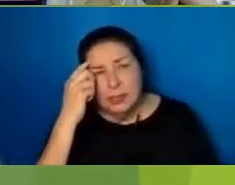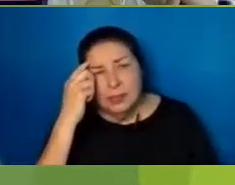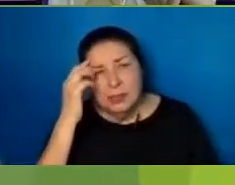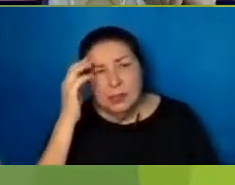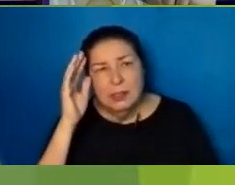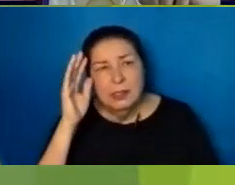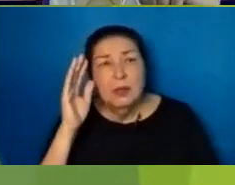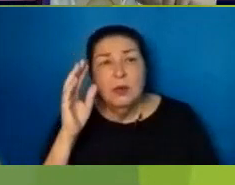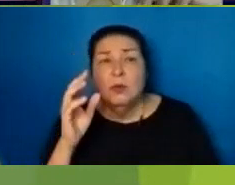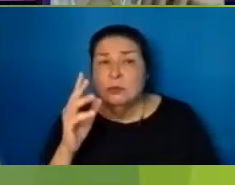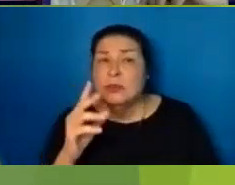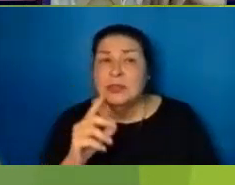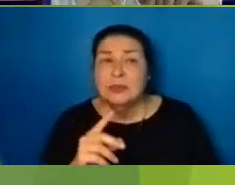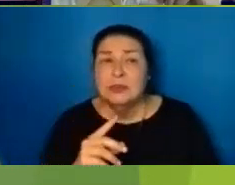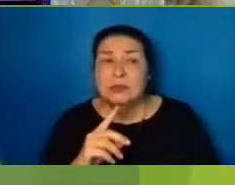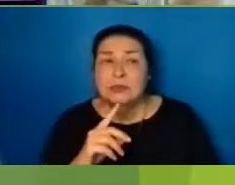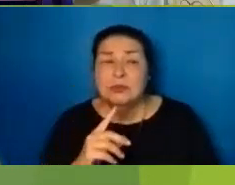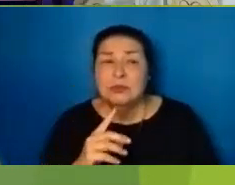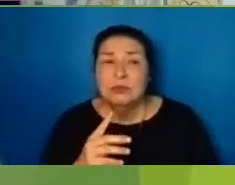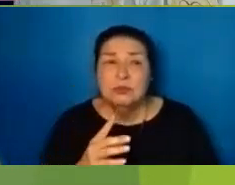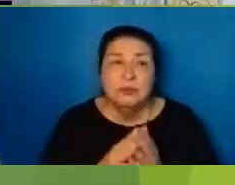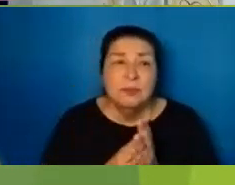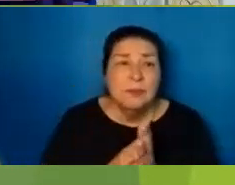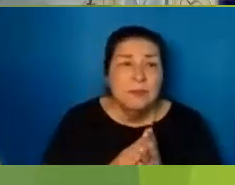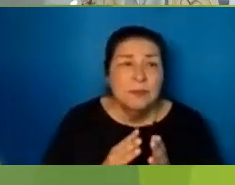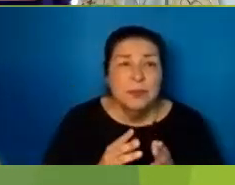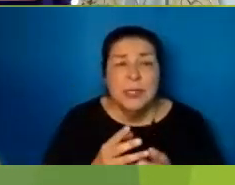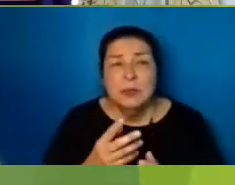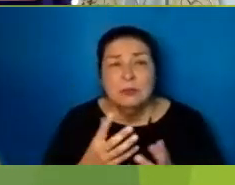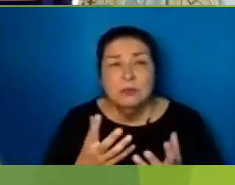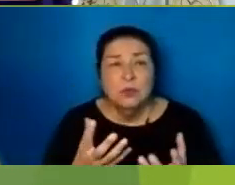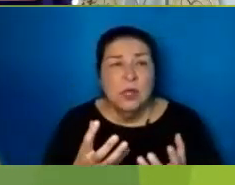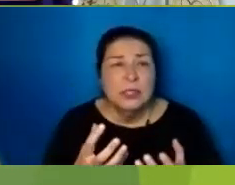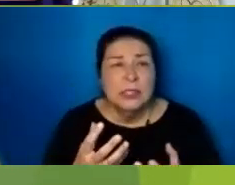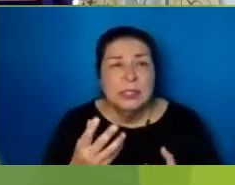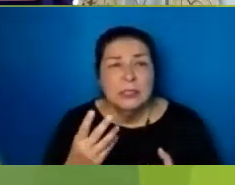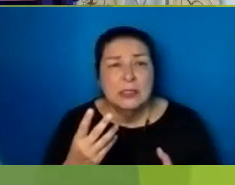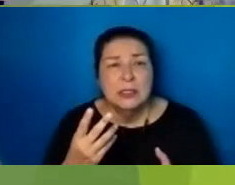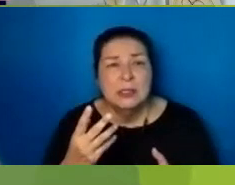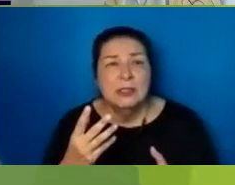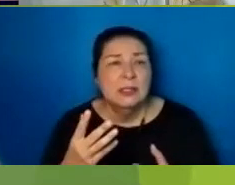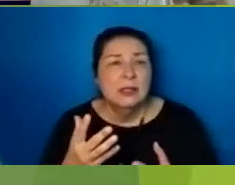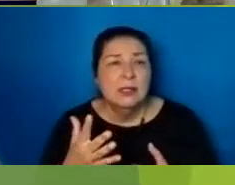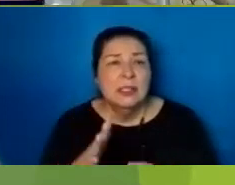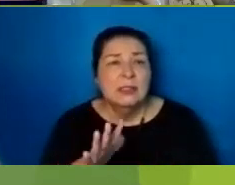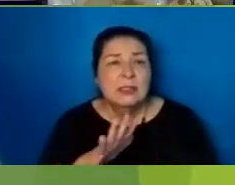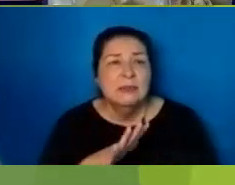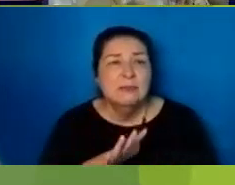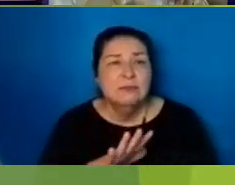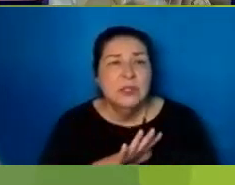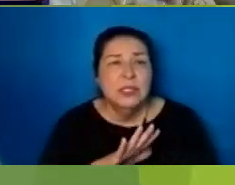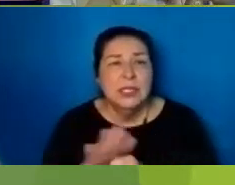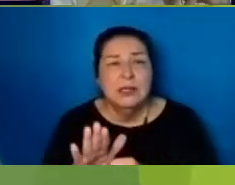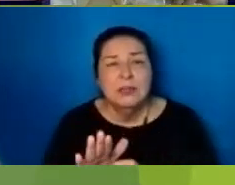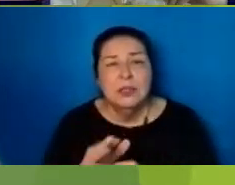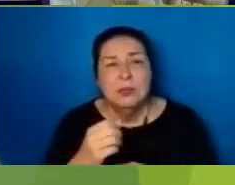Was keen enough To make him blind To